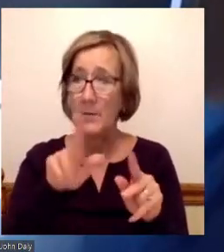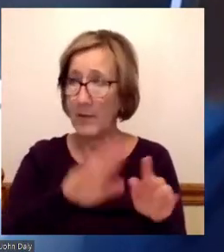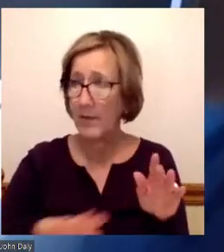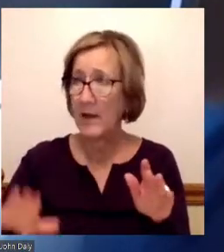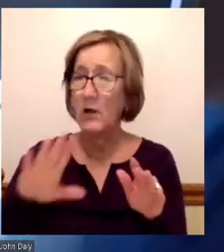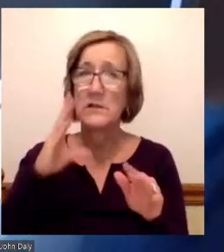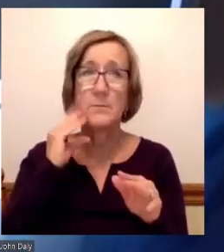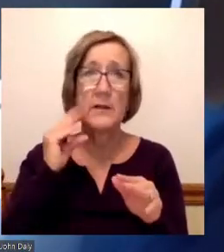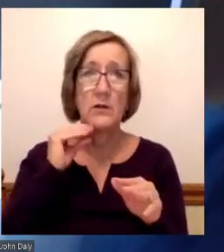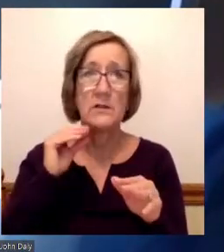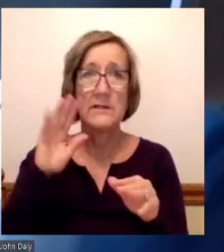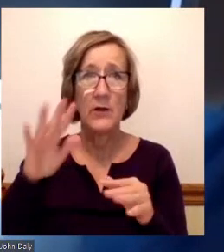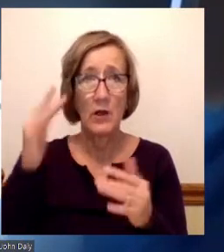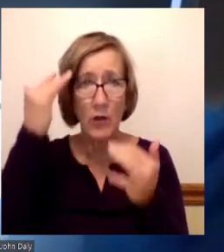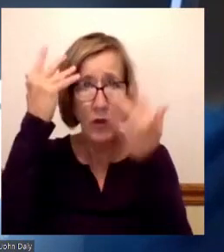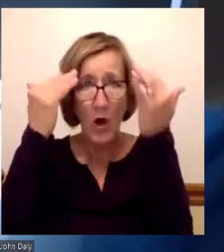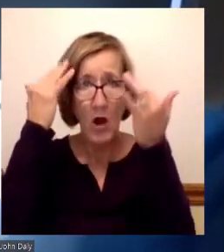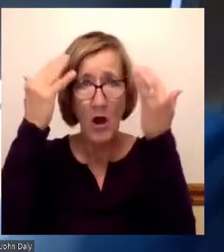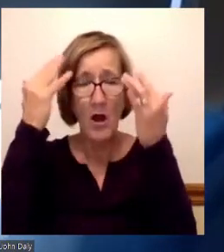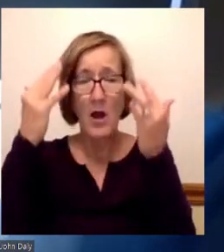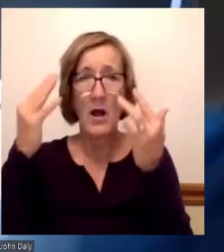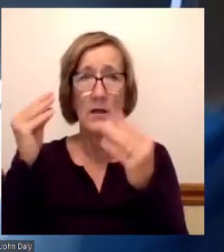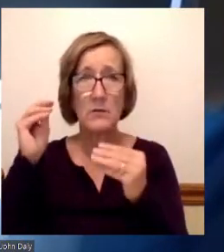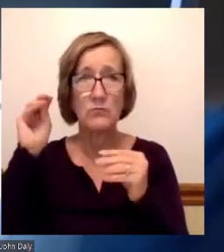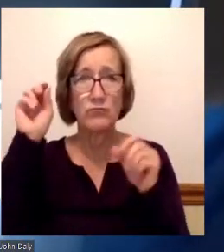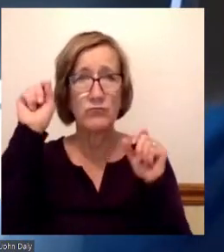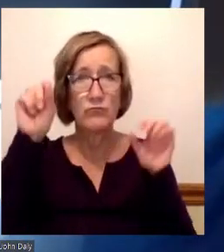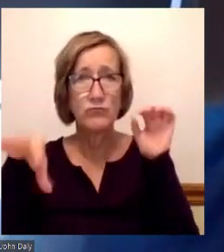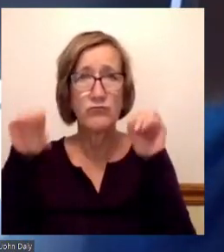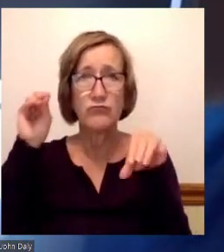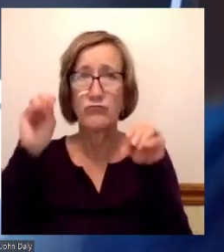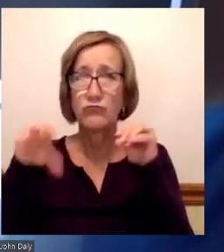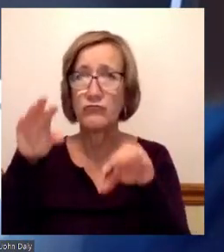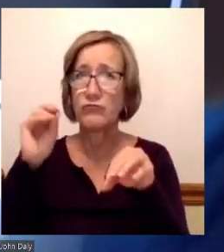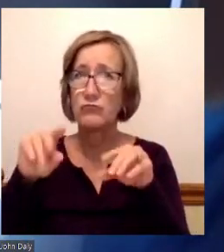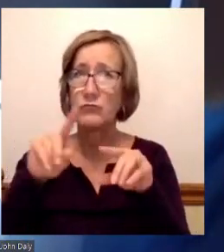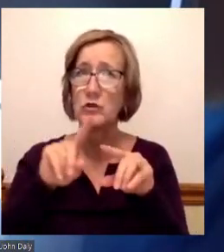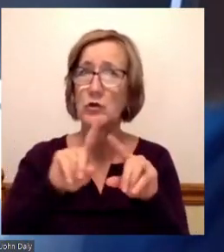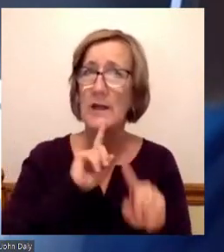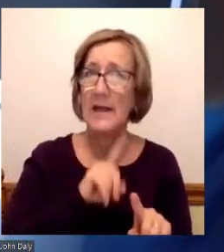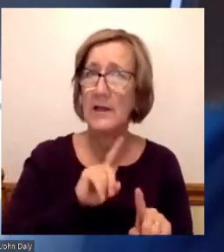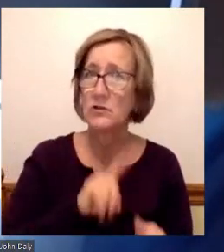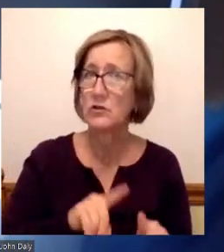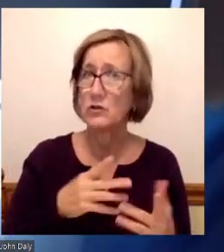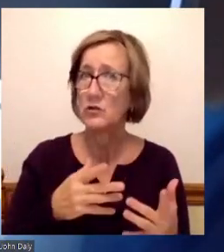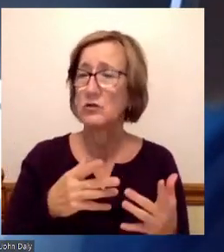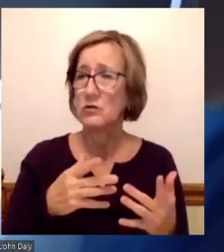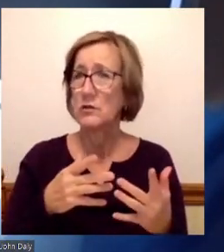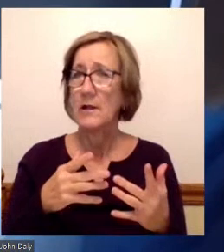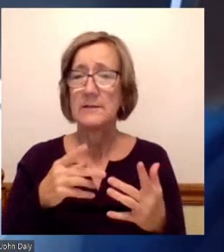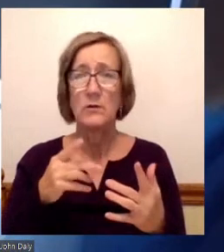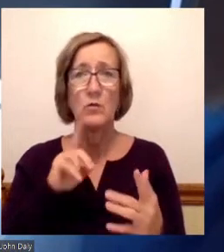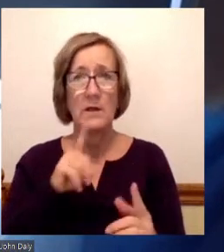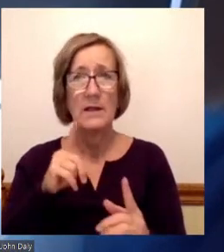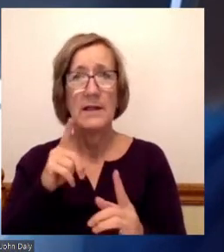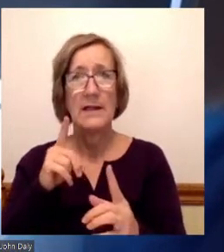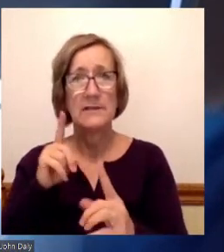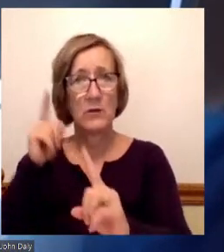thought processes and brain power contributing to the solution is a goal that we all have to